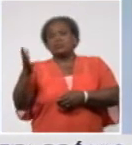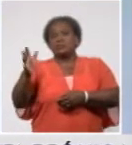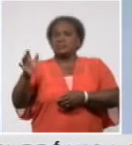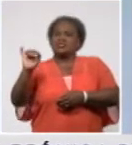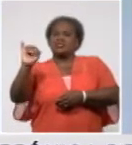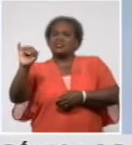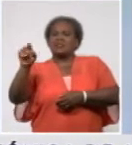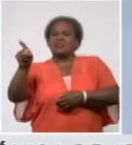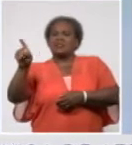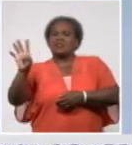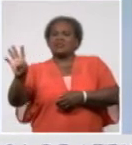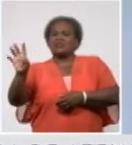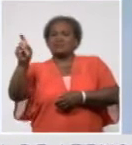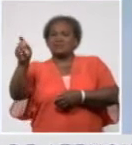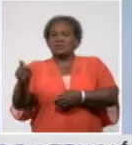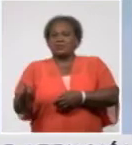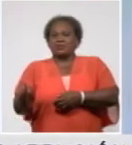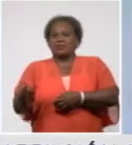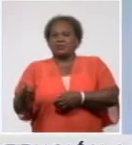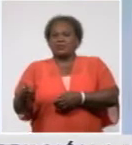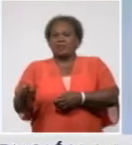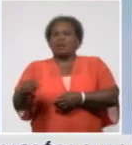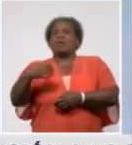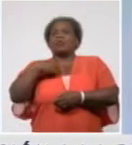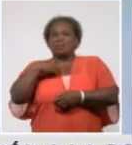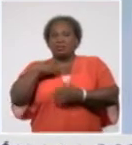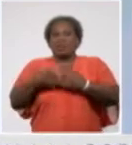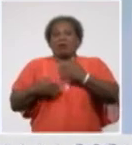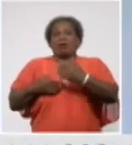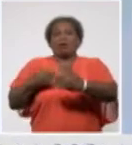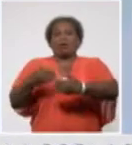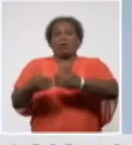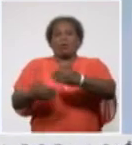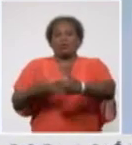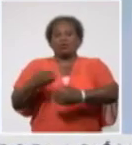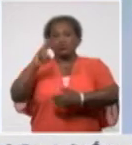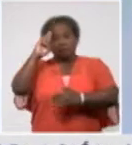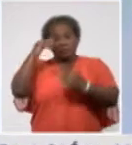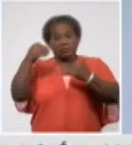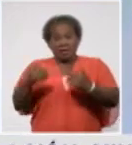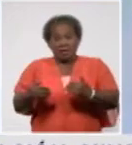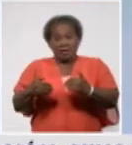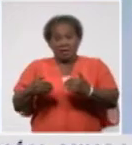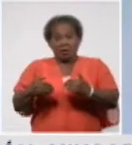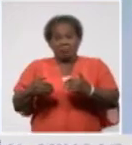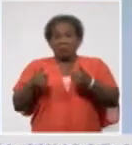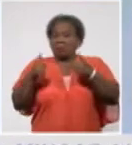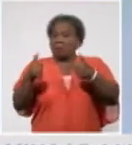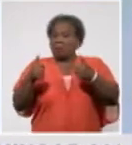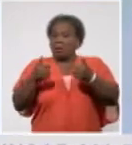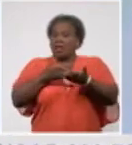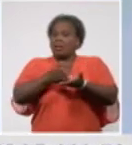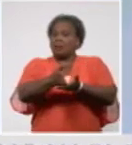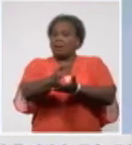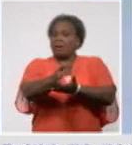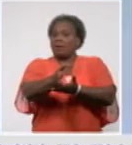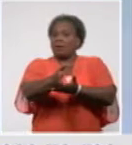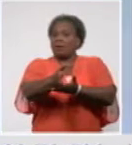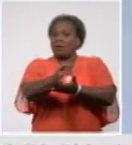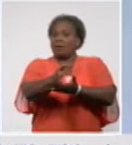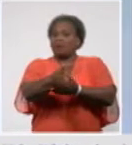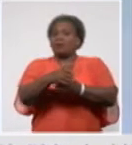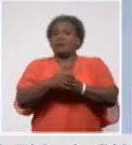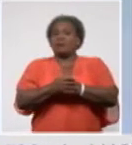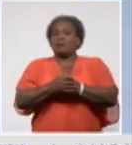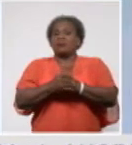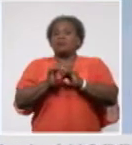614 or 98.1% are clinically stable. Yesterday,